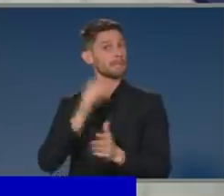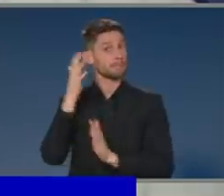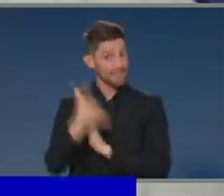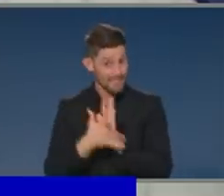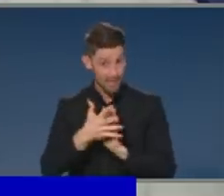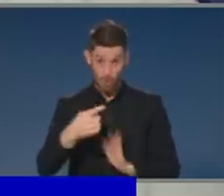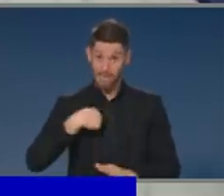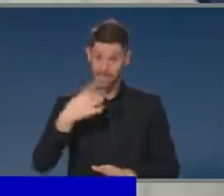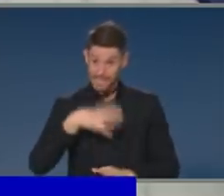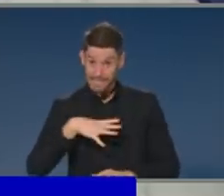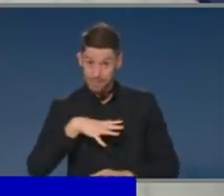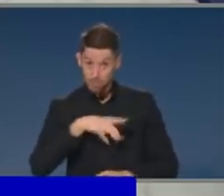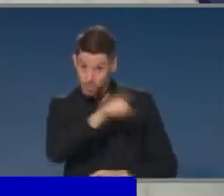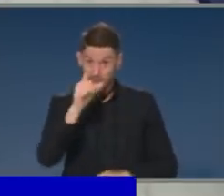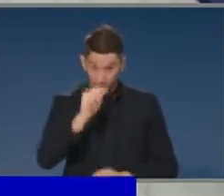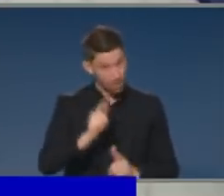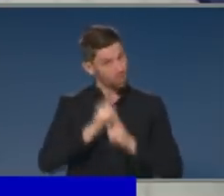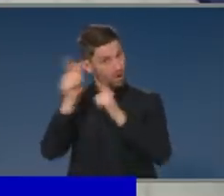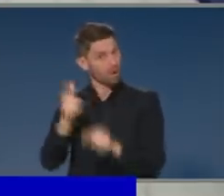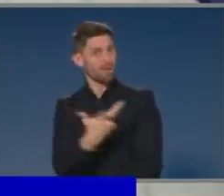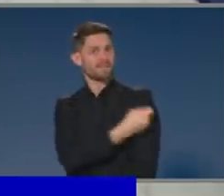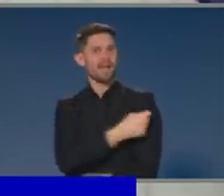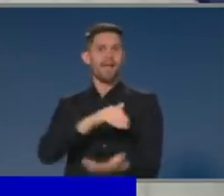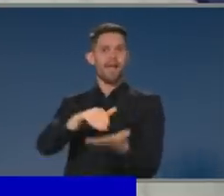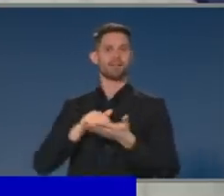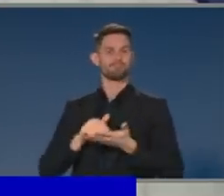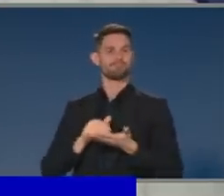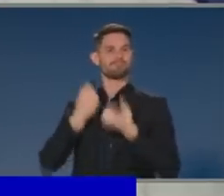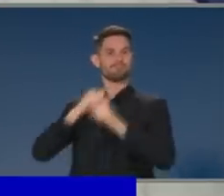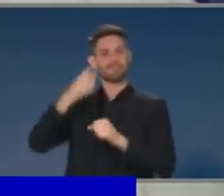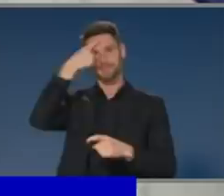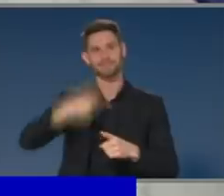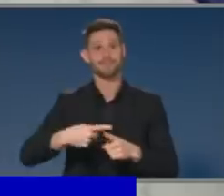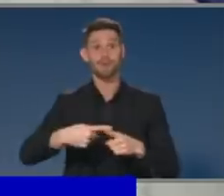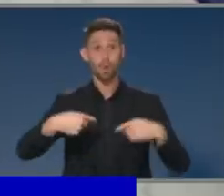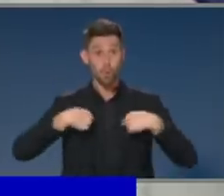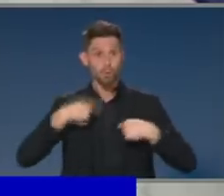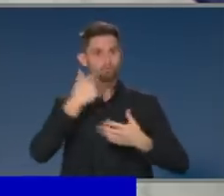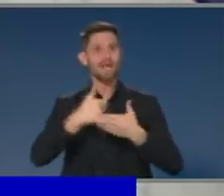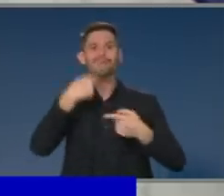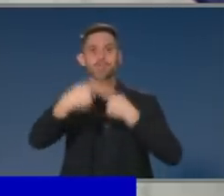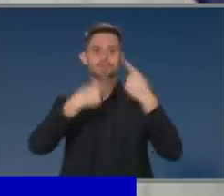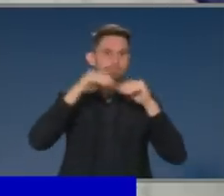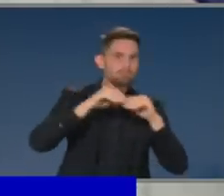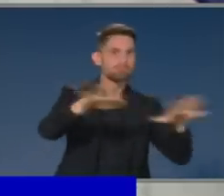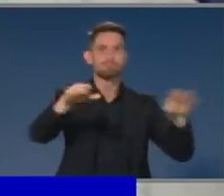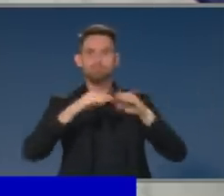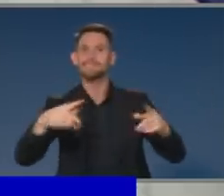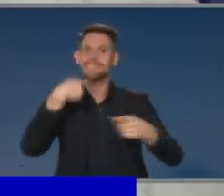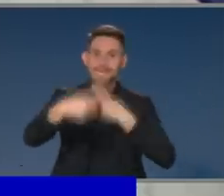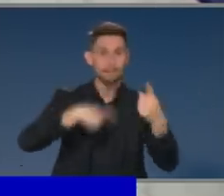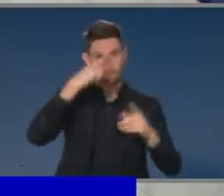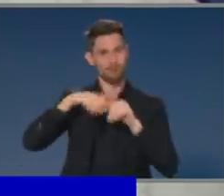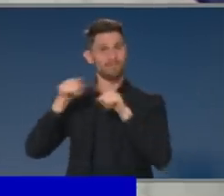we should be using vaccinations. And we've had extensive campaigns, and we'll continue to have campaigns because the message is very simple.